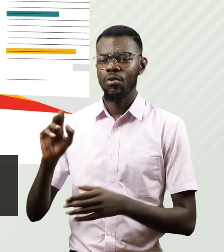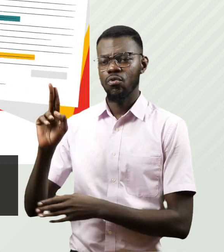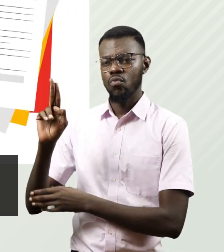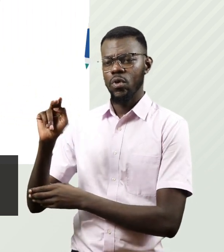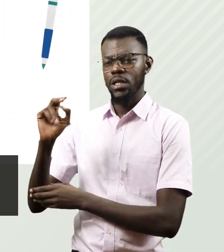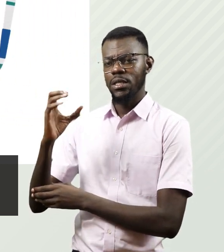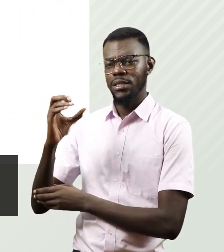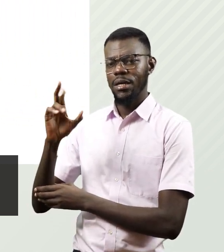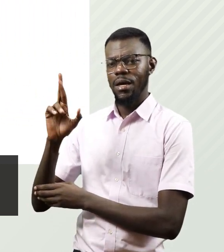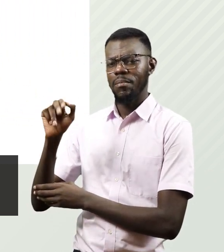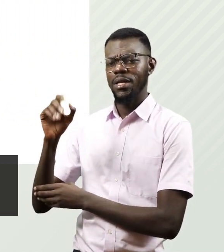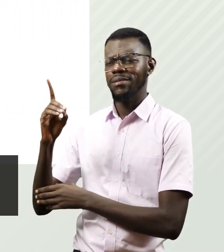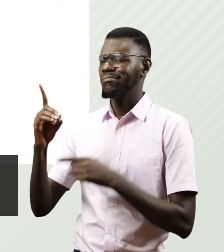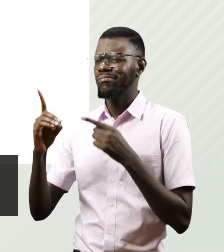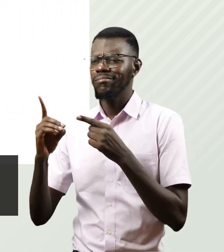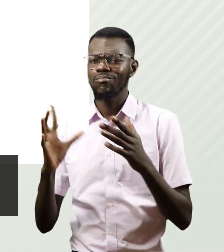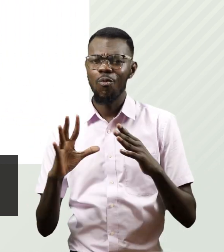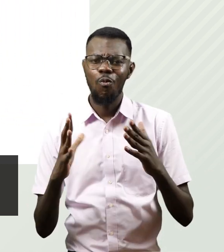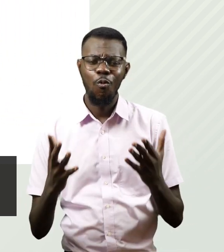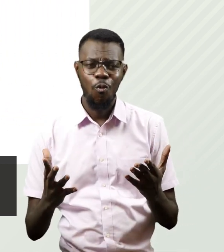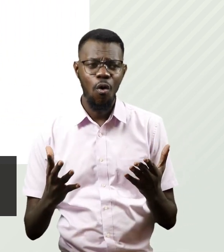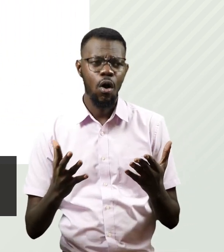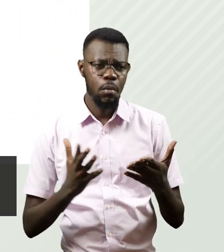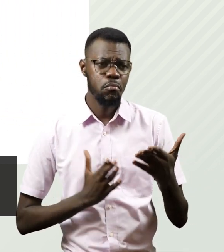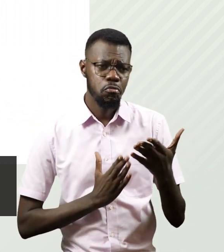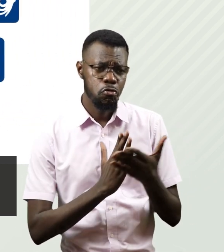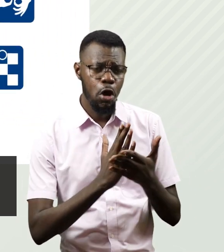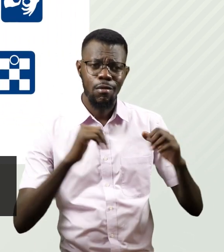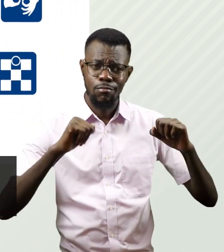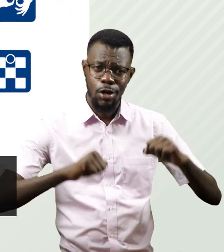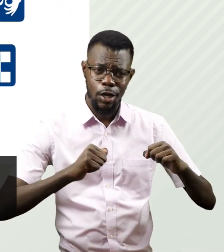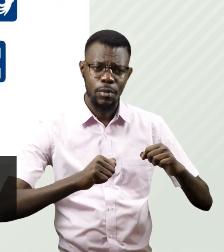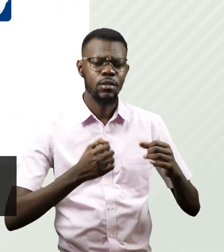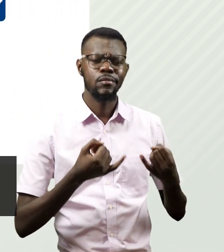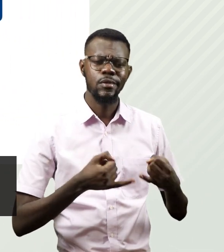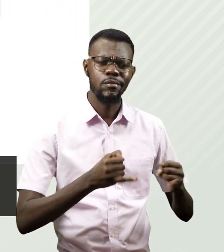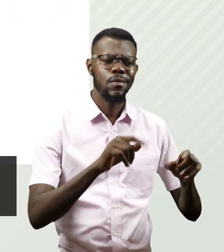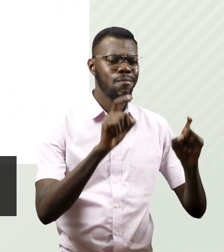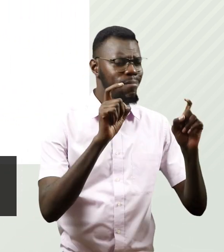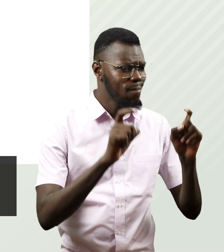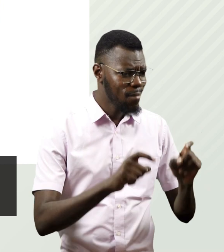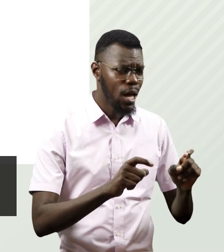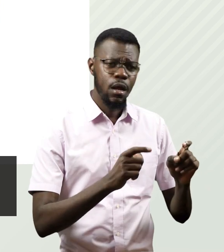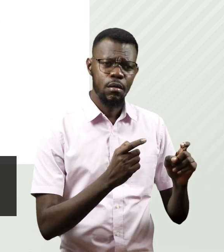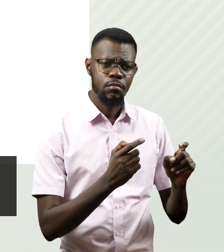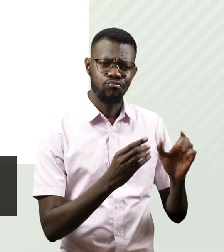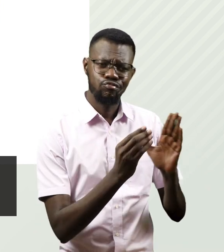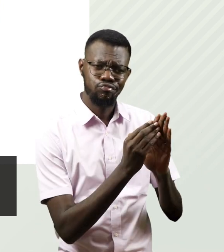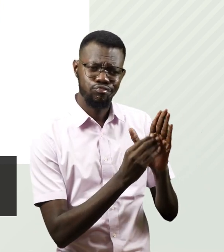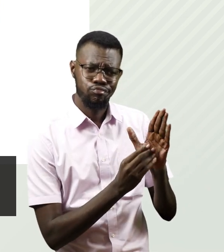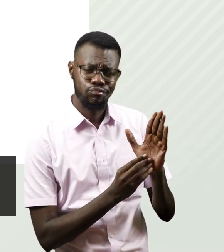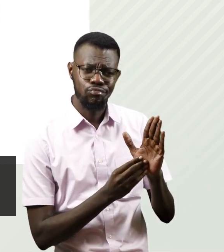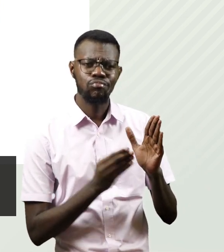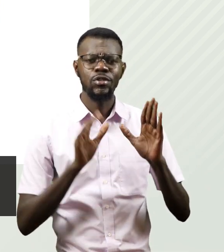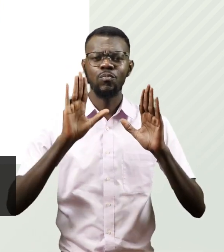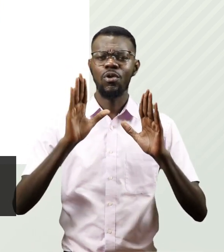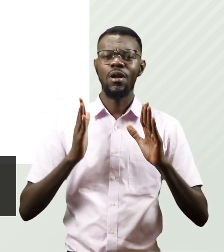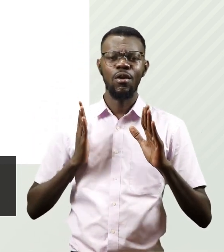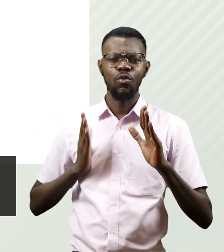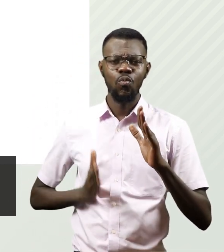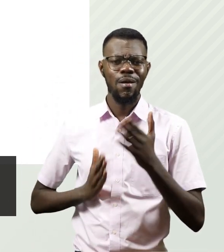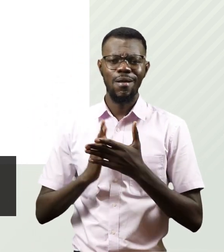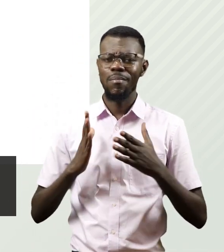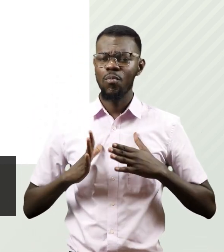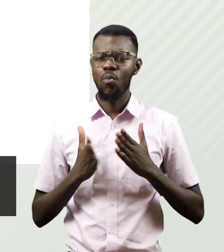is a binding rights treaty that sets out the fundamental human rights of persons with disabilities, including